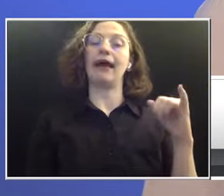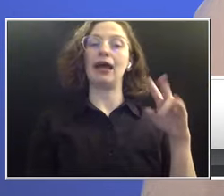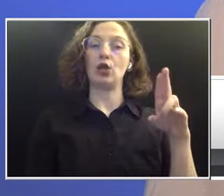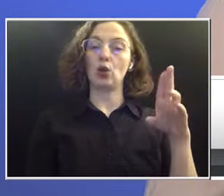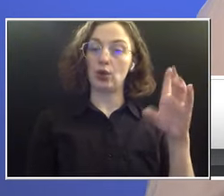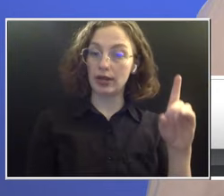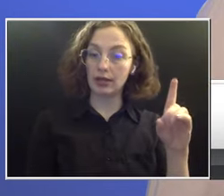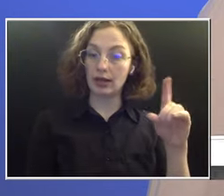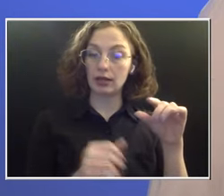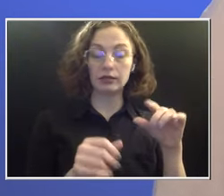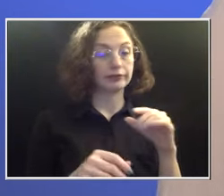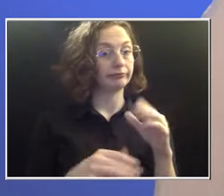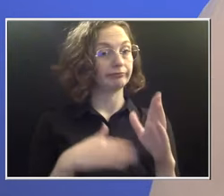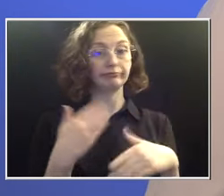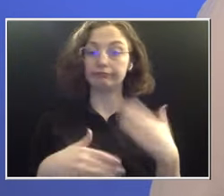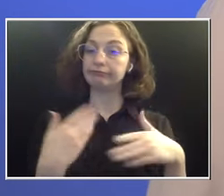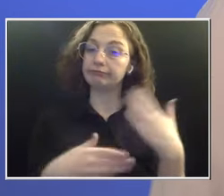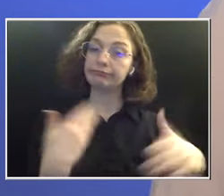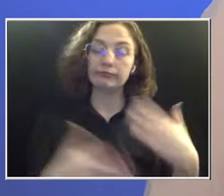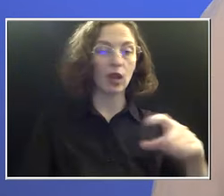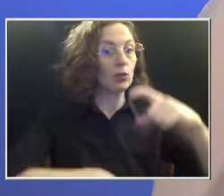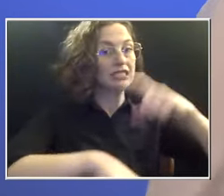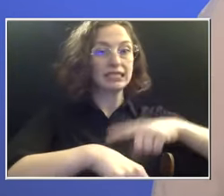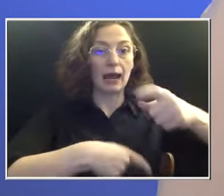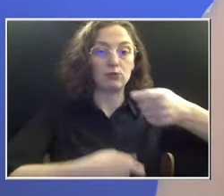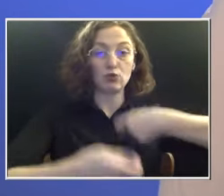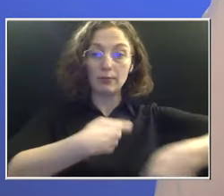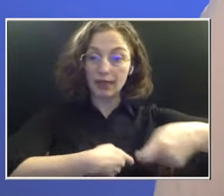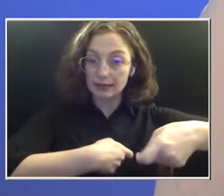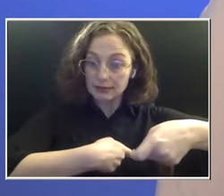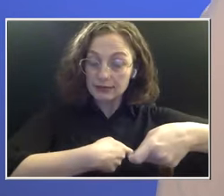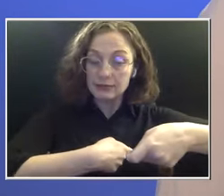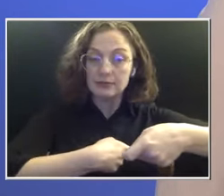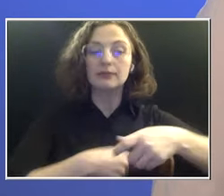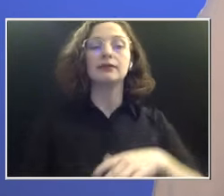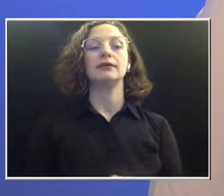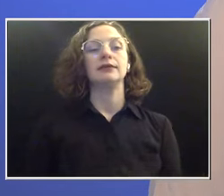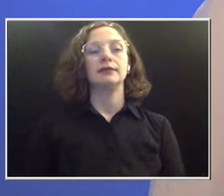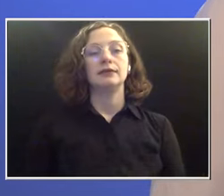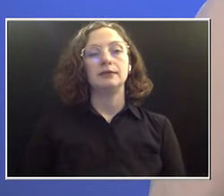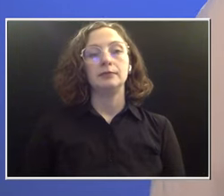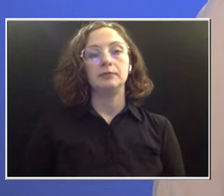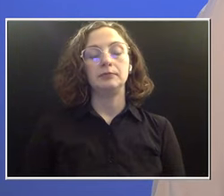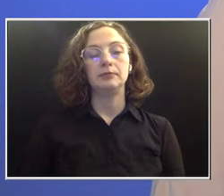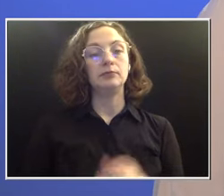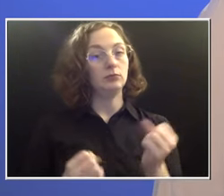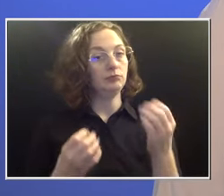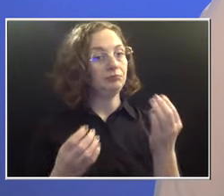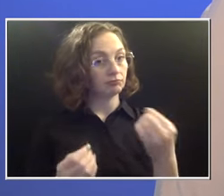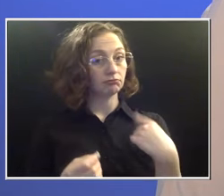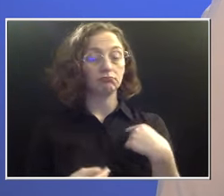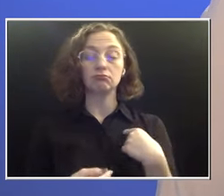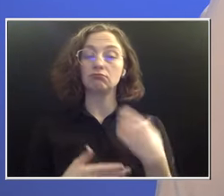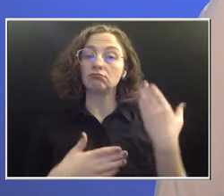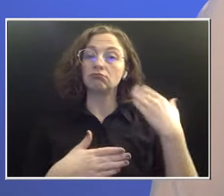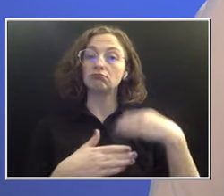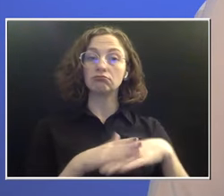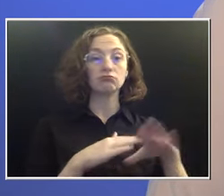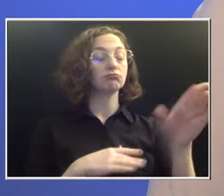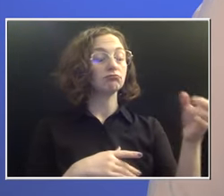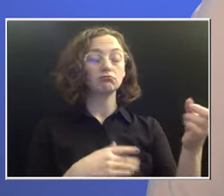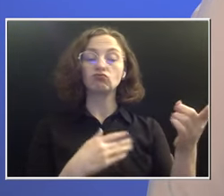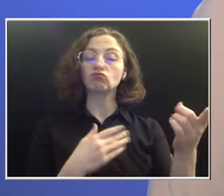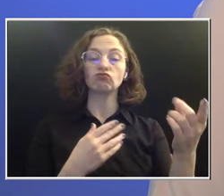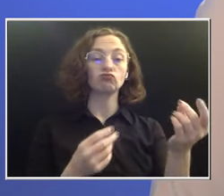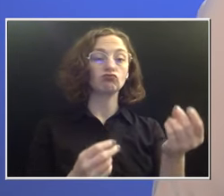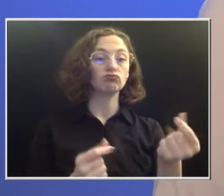that time that it was the recommended time to have it taken out. So I went in, she took it out, replaced it, she